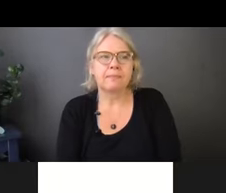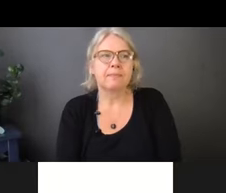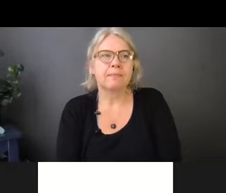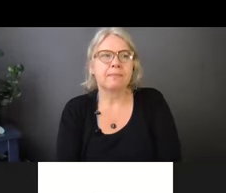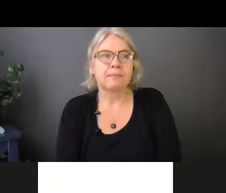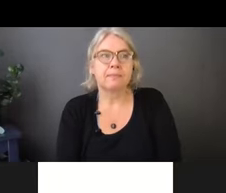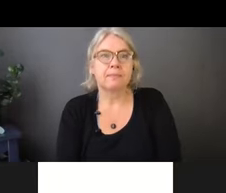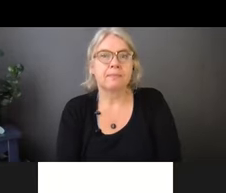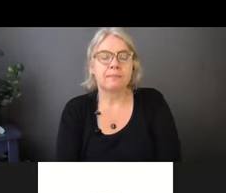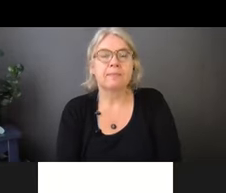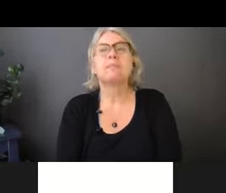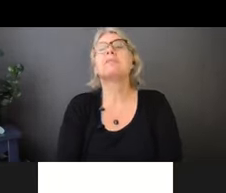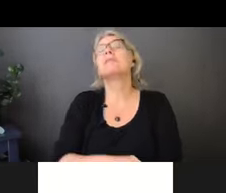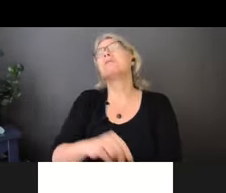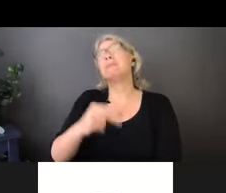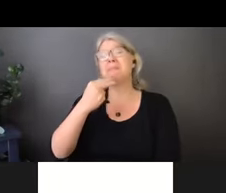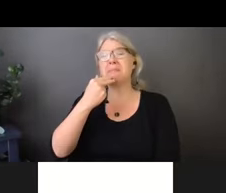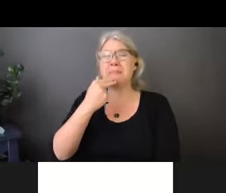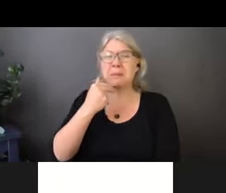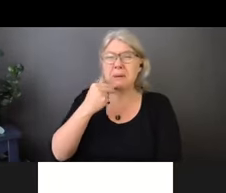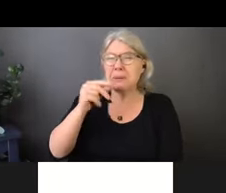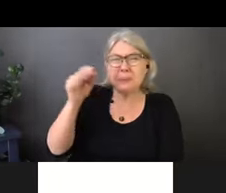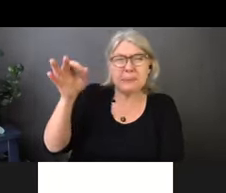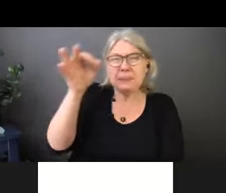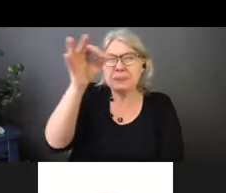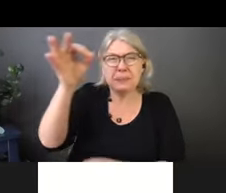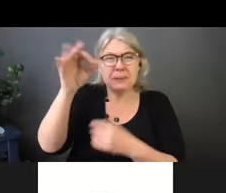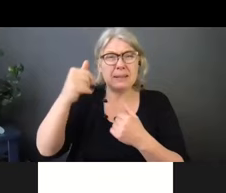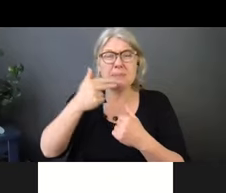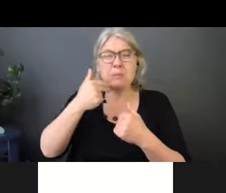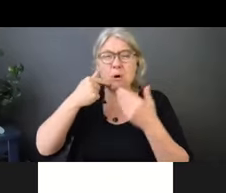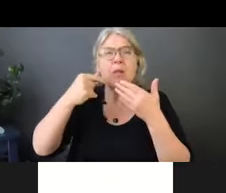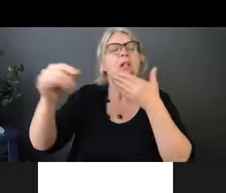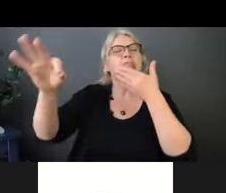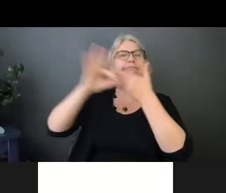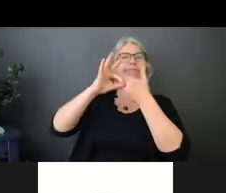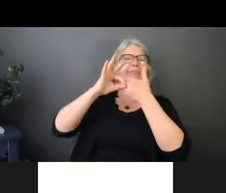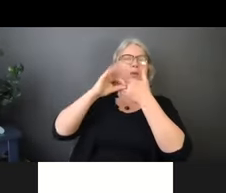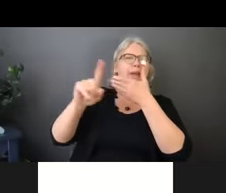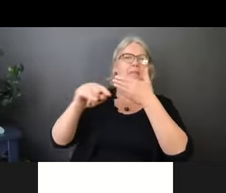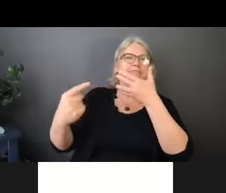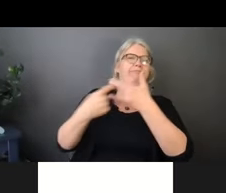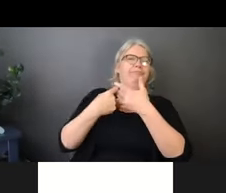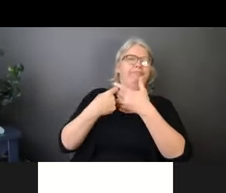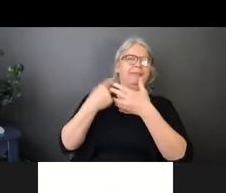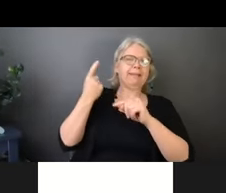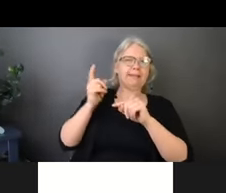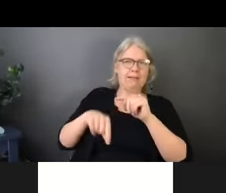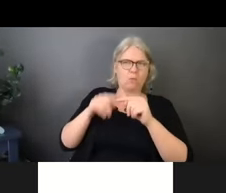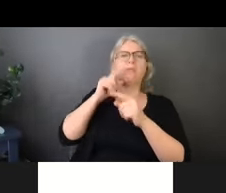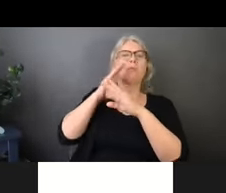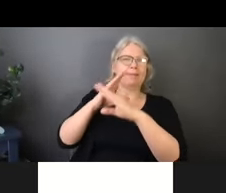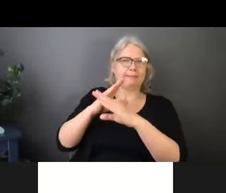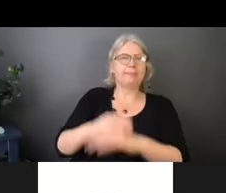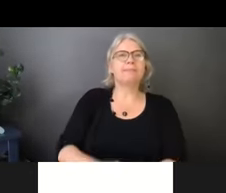So they will protect you against that type of a micron or a germ from an individual.